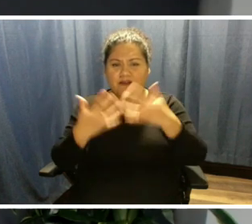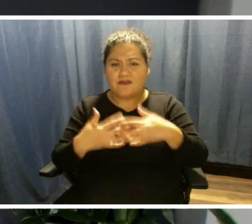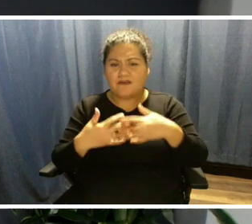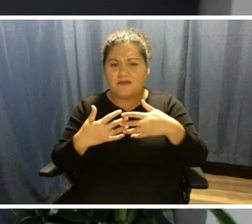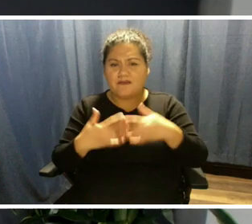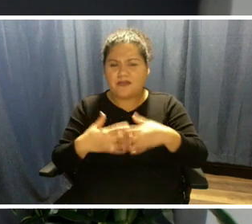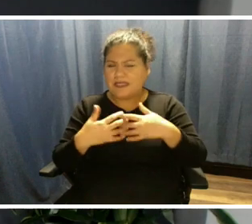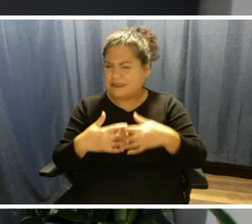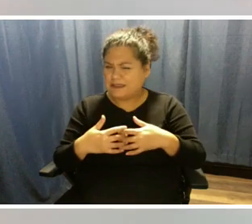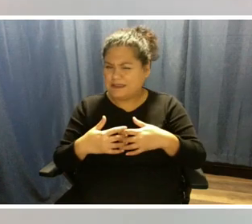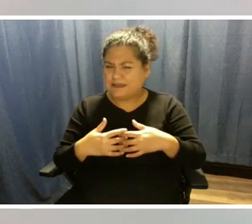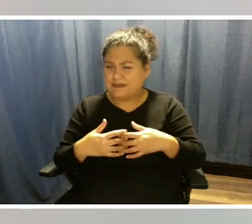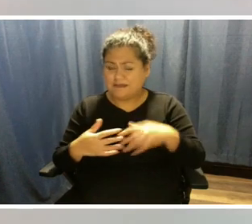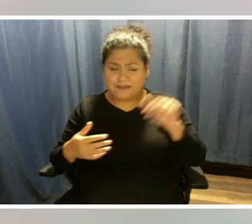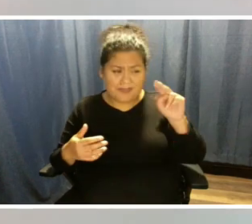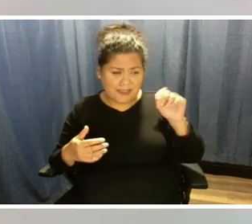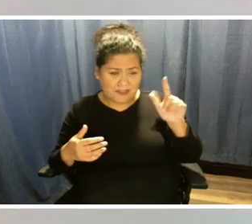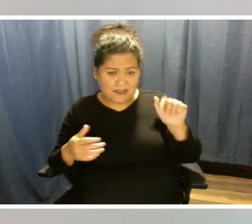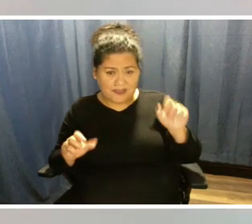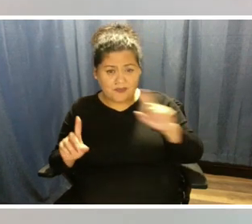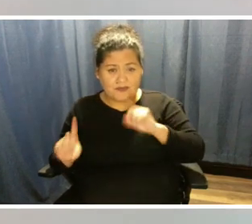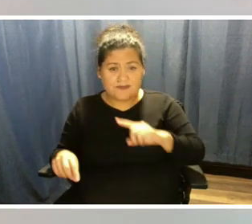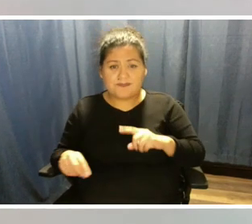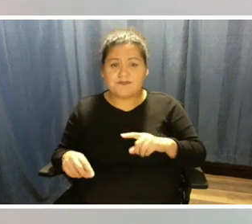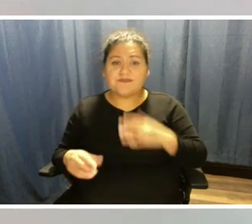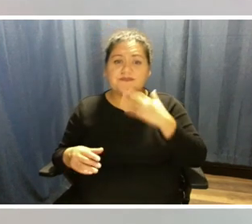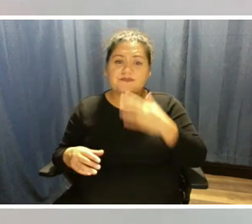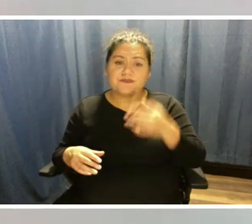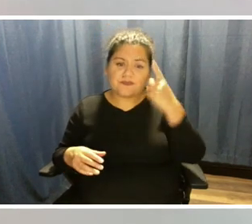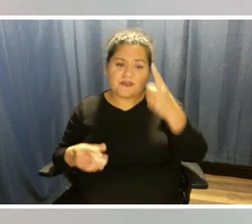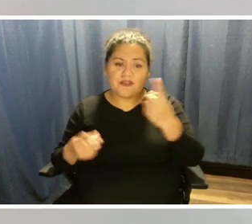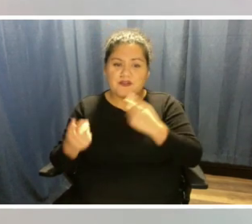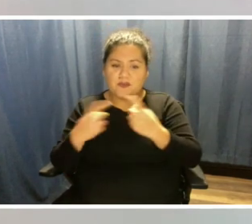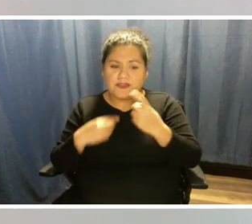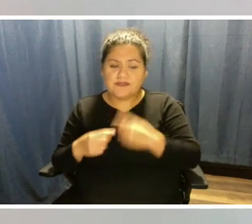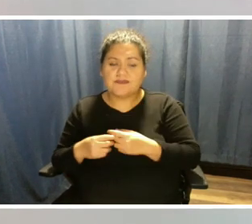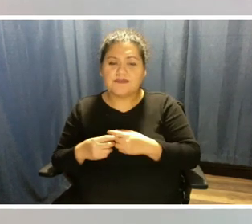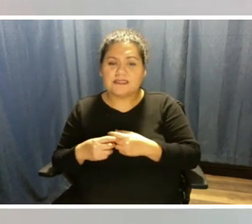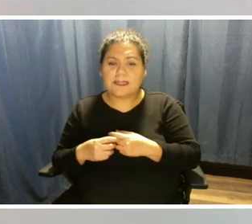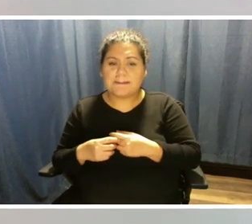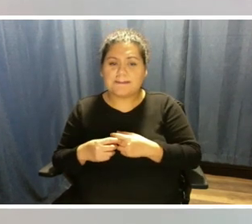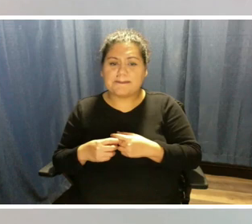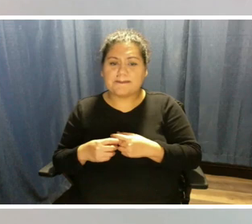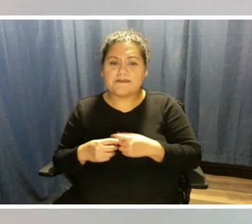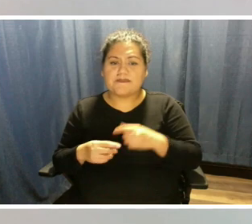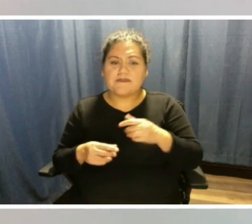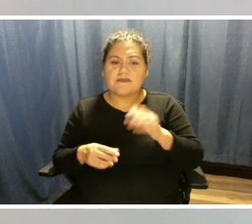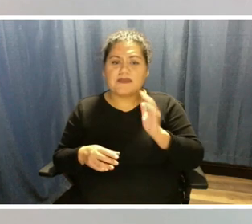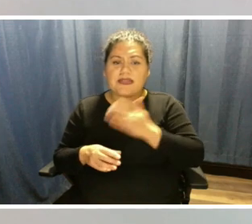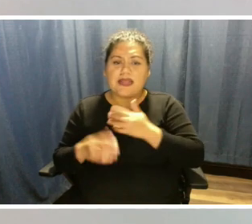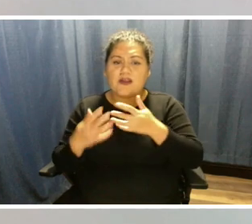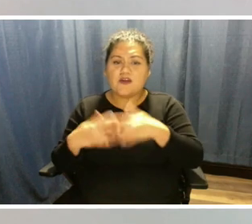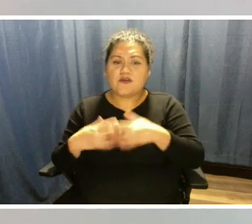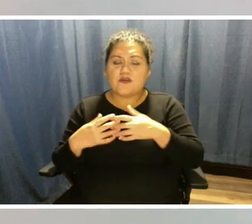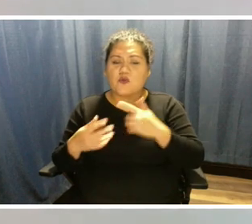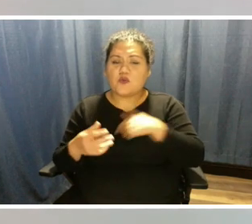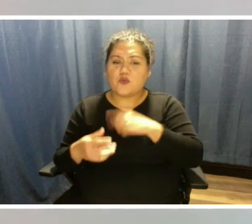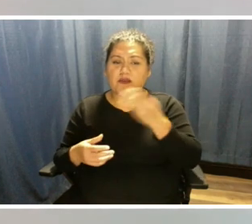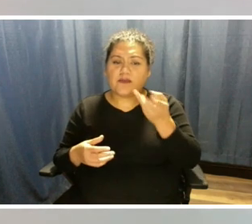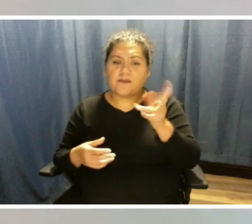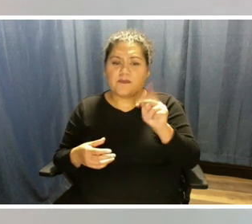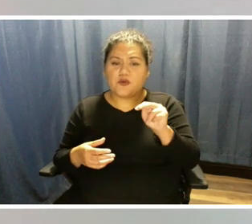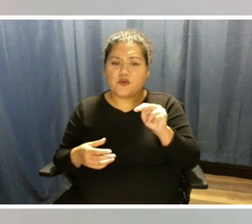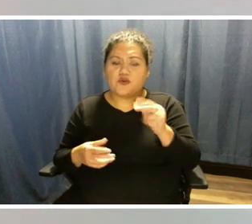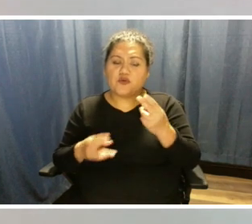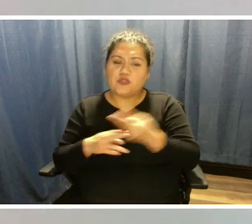as well. Yes. Thank you for the question. At our power plants, we do burn or utilize